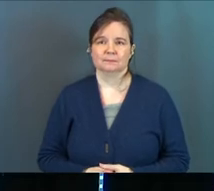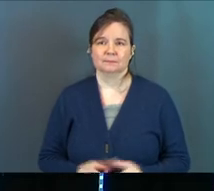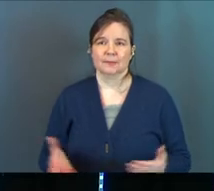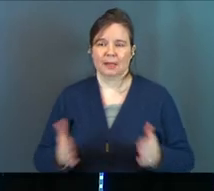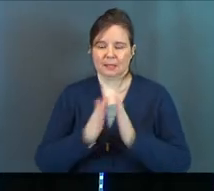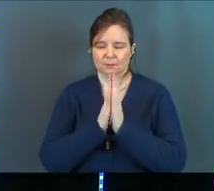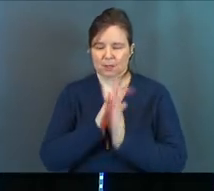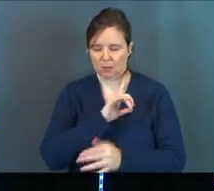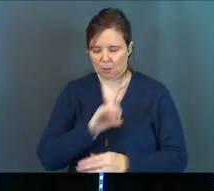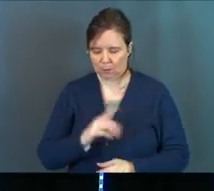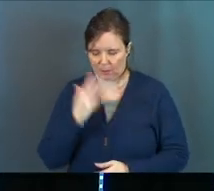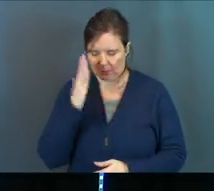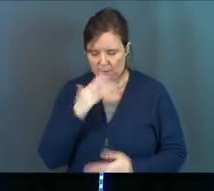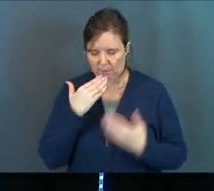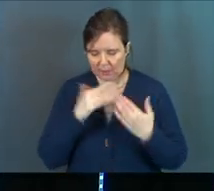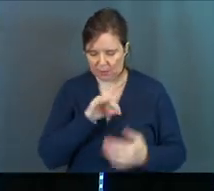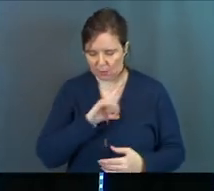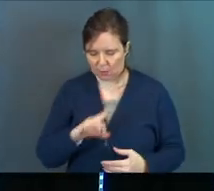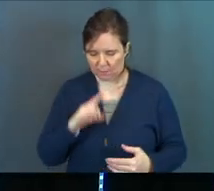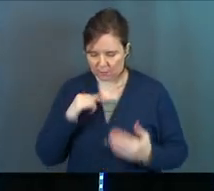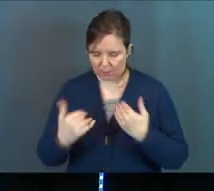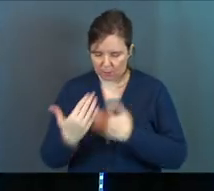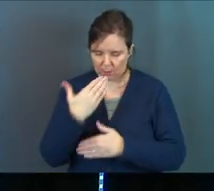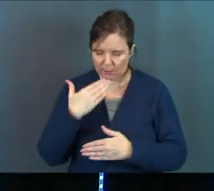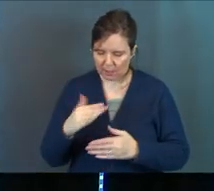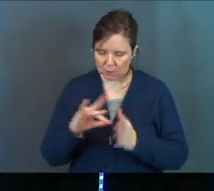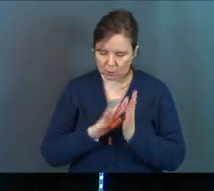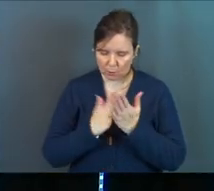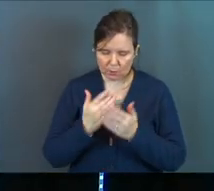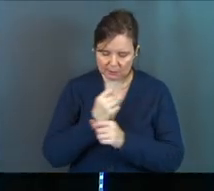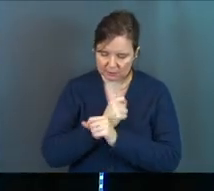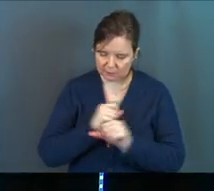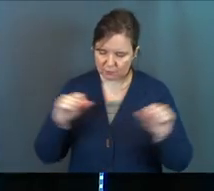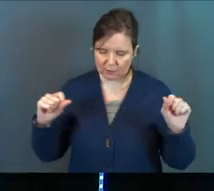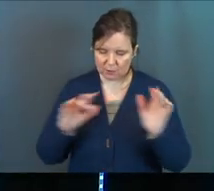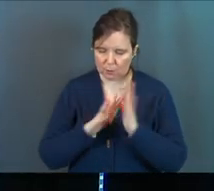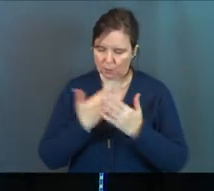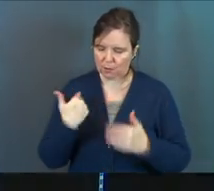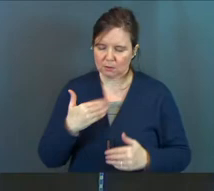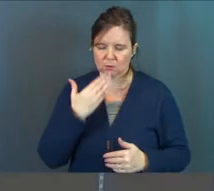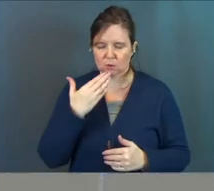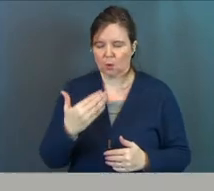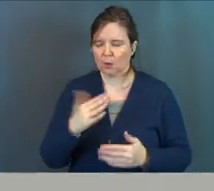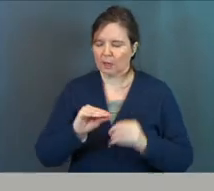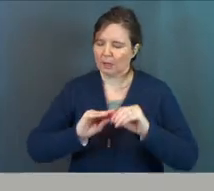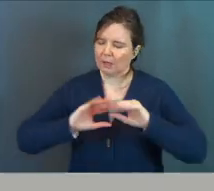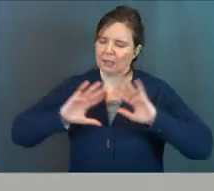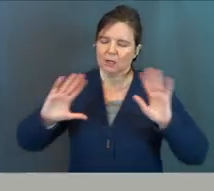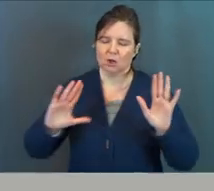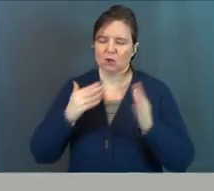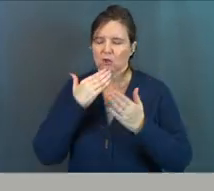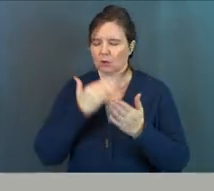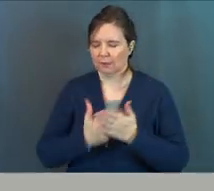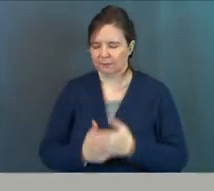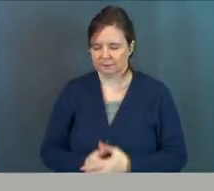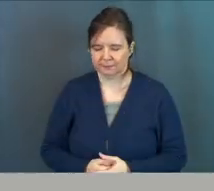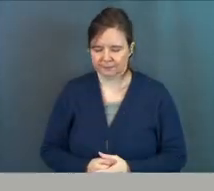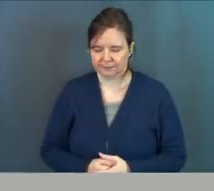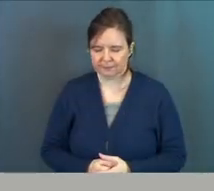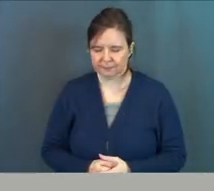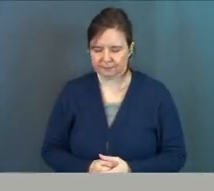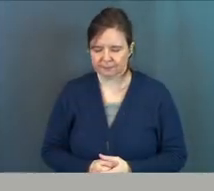Let's pray. Lord God, we thank you, Lord, for this morning. Thank you that your word sets us free. Your word is so clear and it's so good.